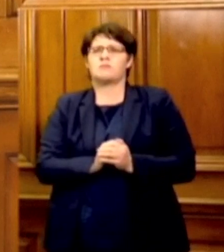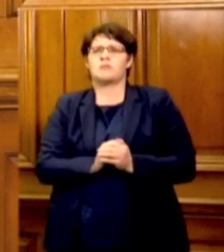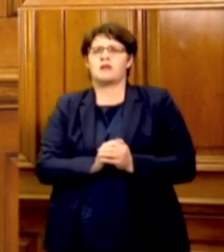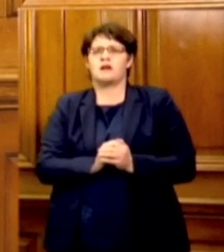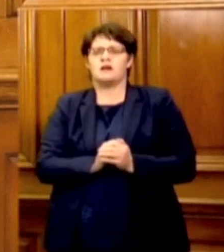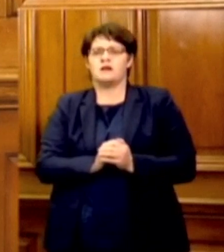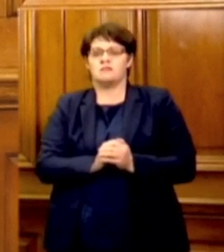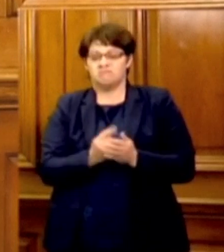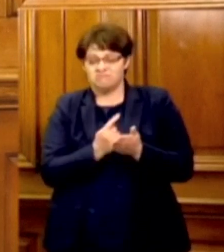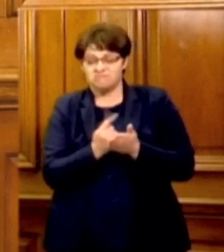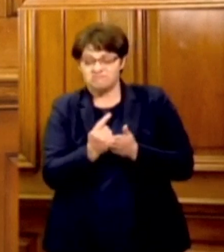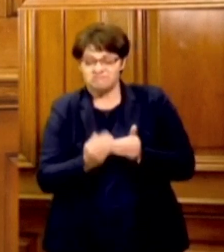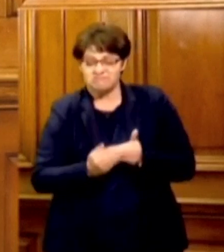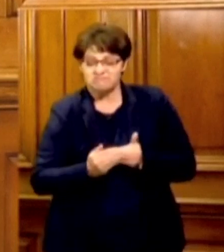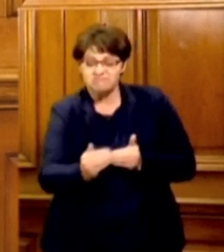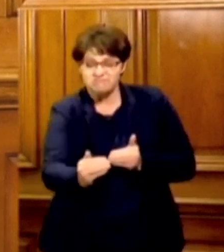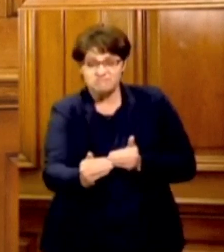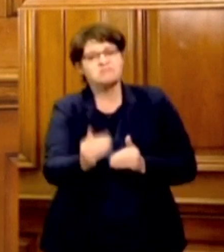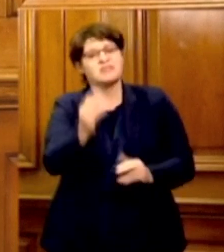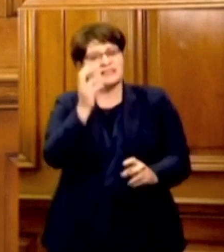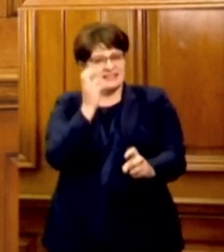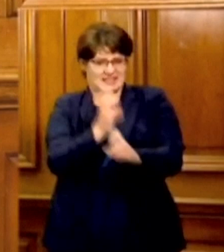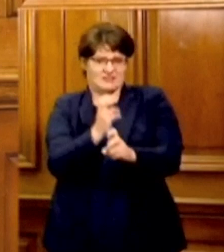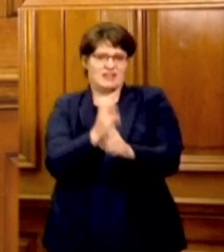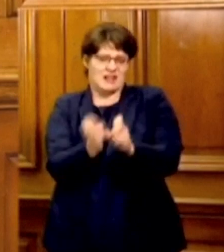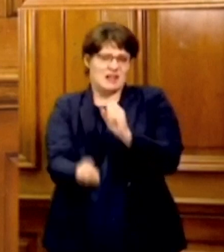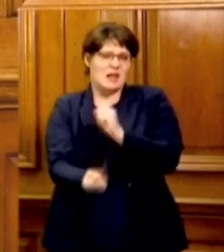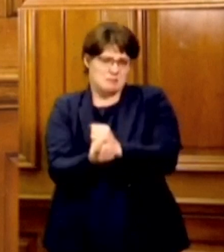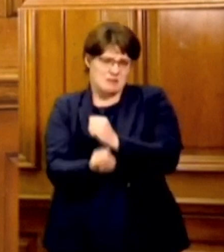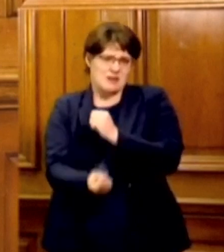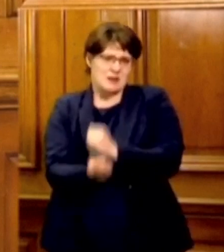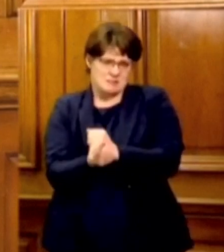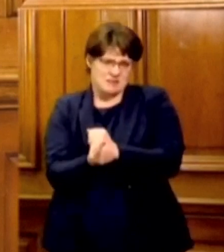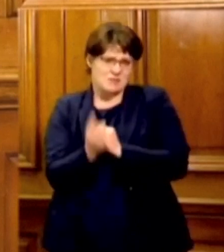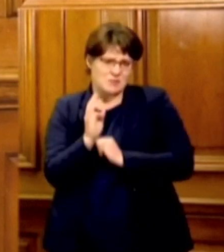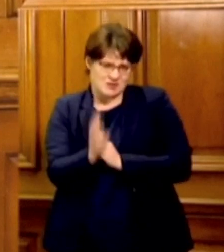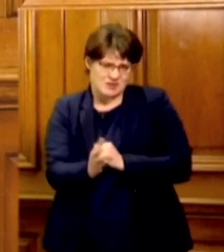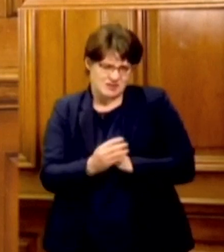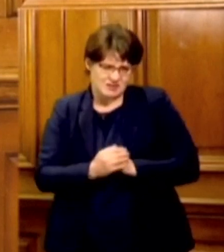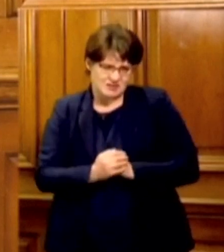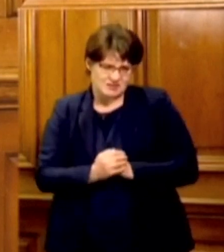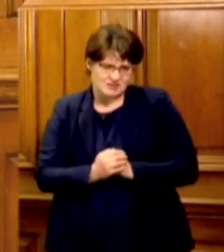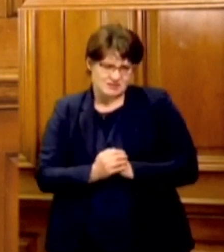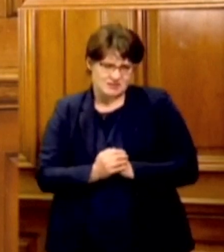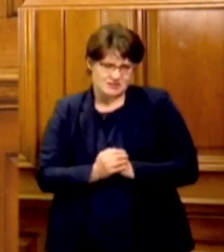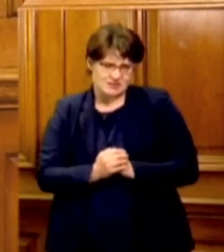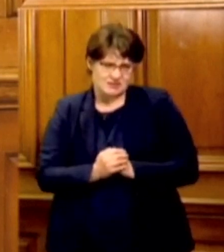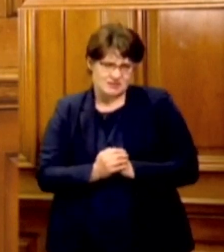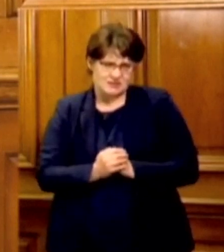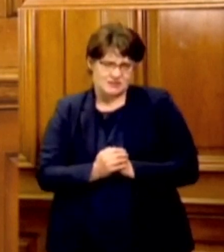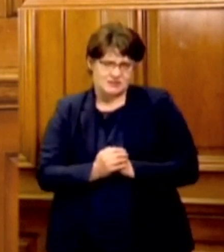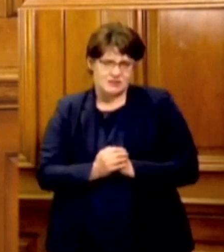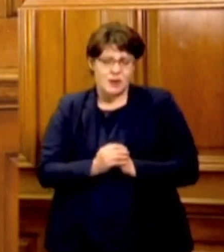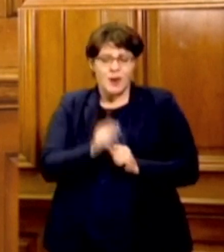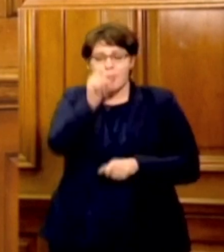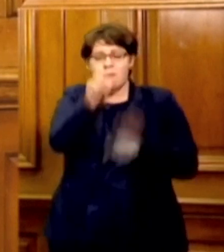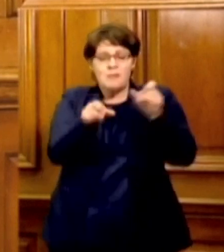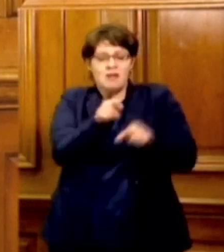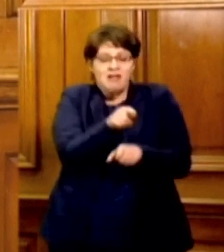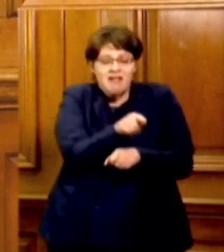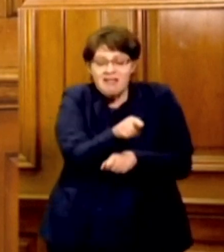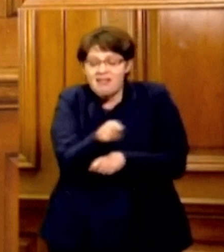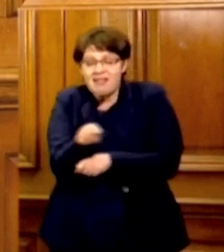difficult weeks ahead, it is significant that more than half of those people